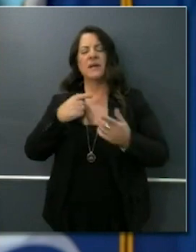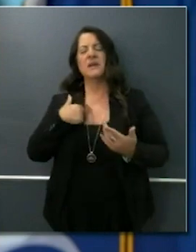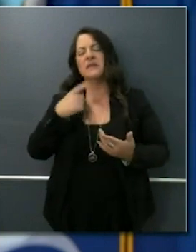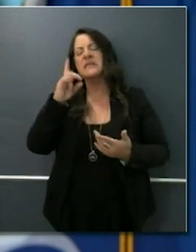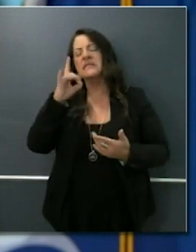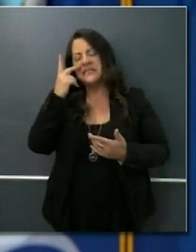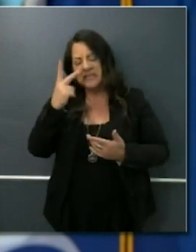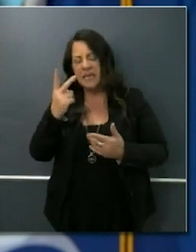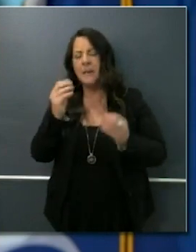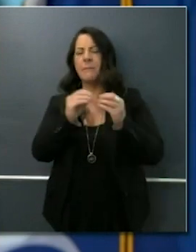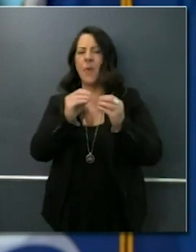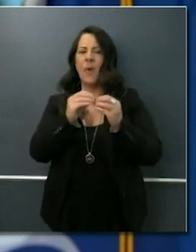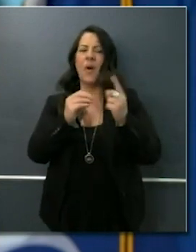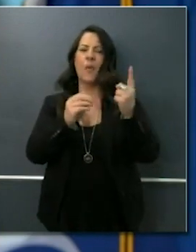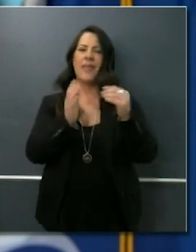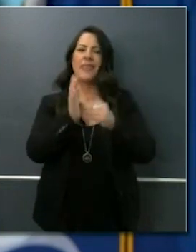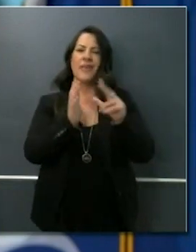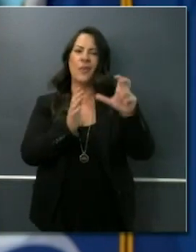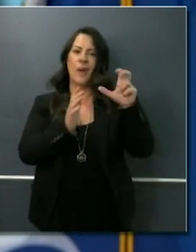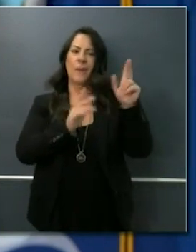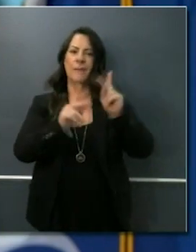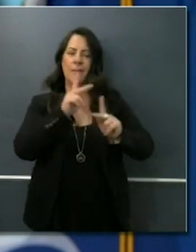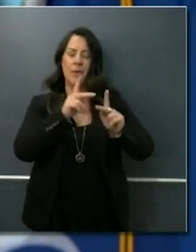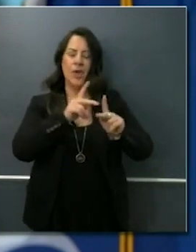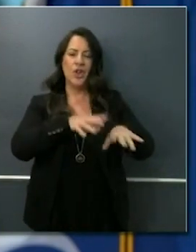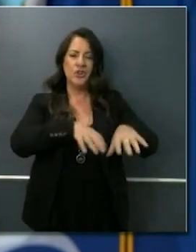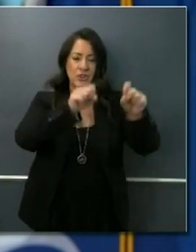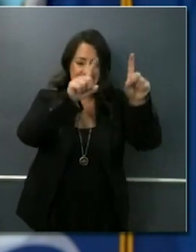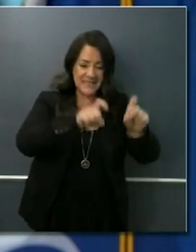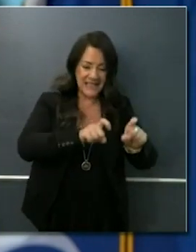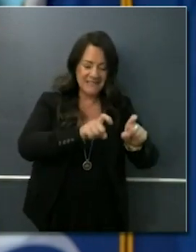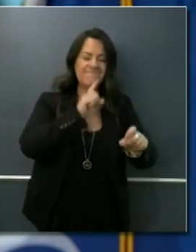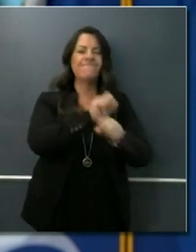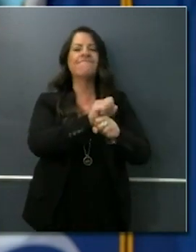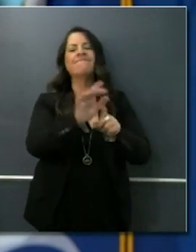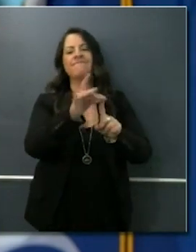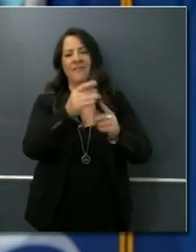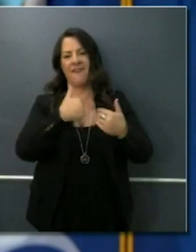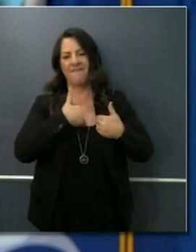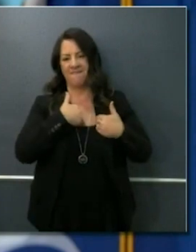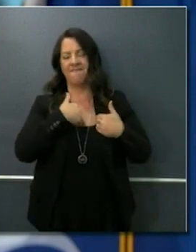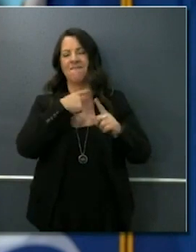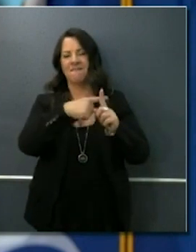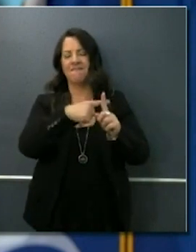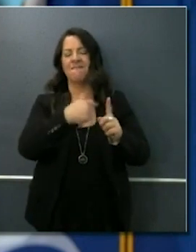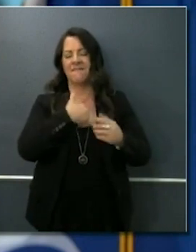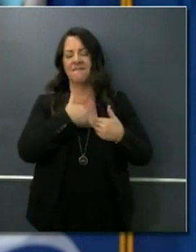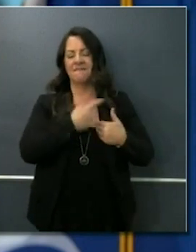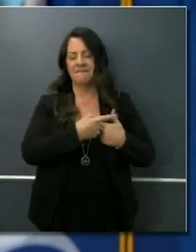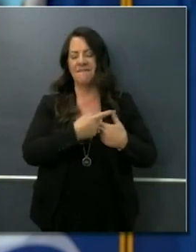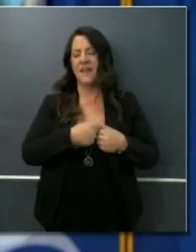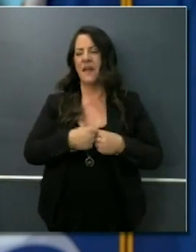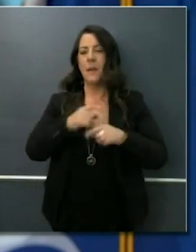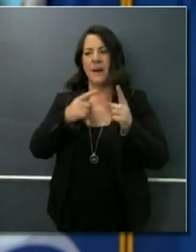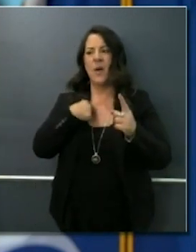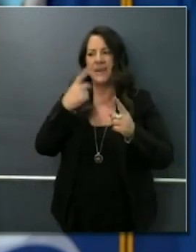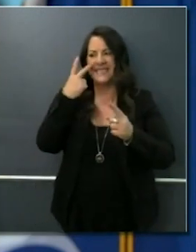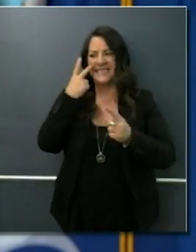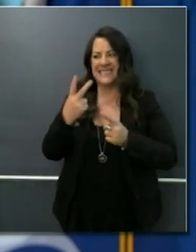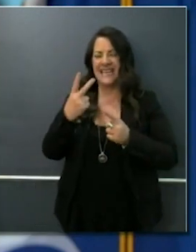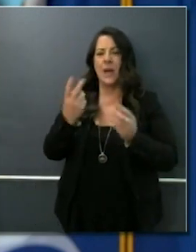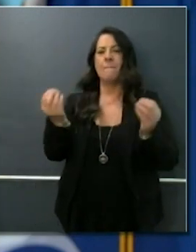new individuals test positive for COVID-19, but we're also seeing substantial improvement in our total testing. Now over